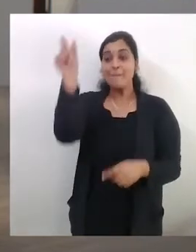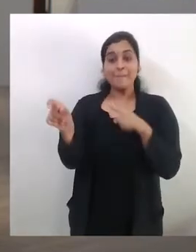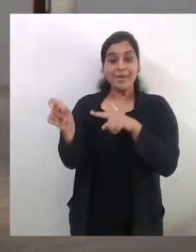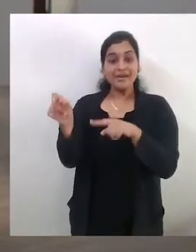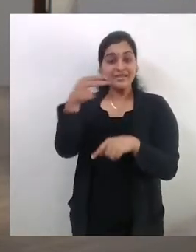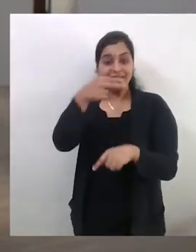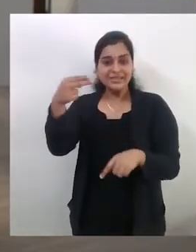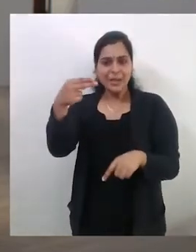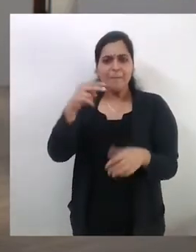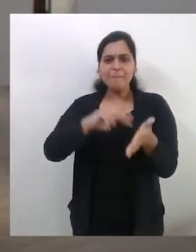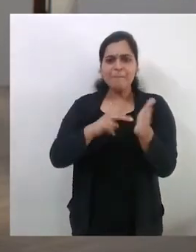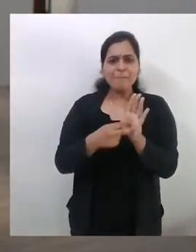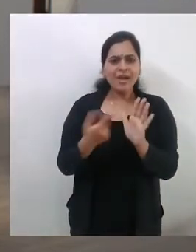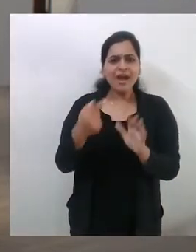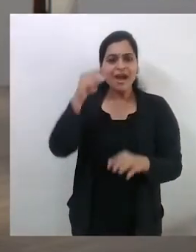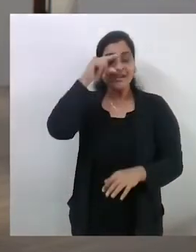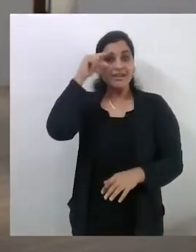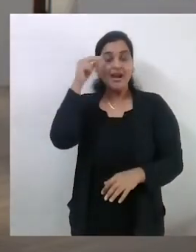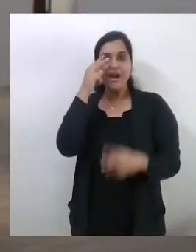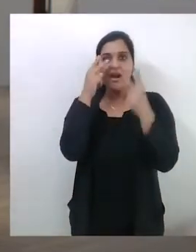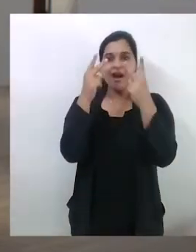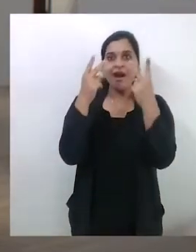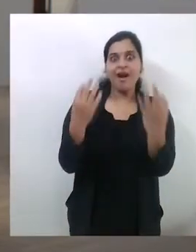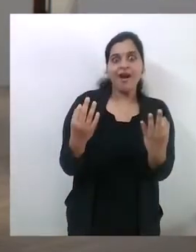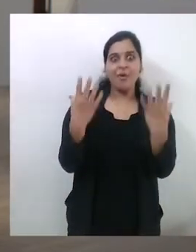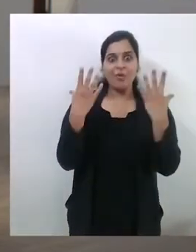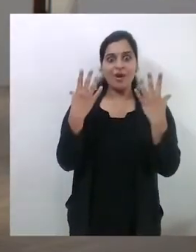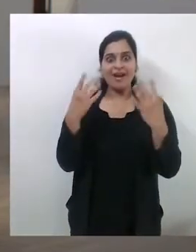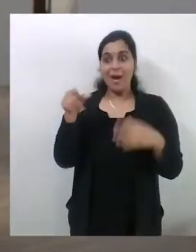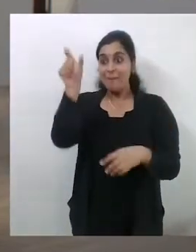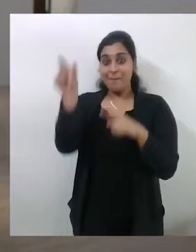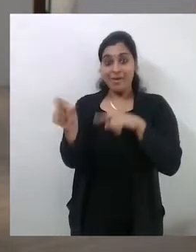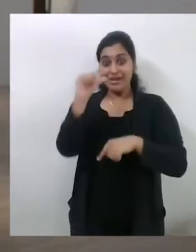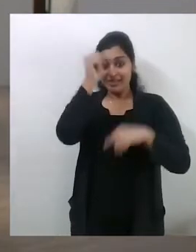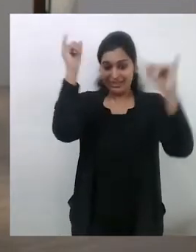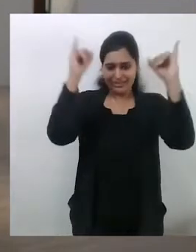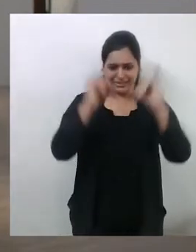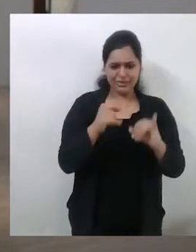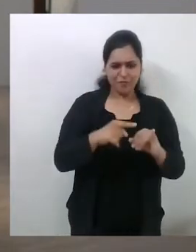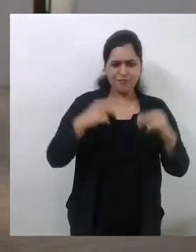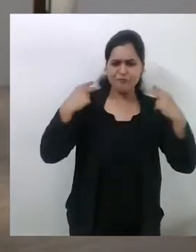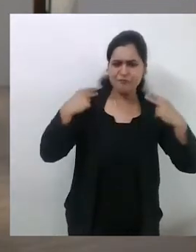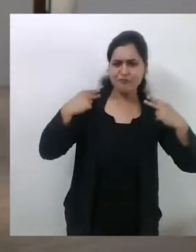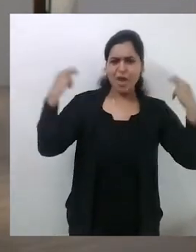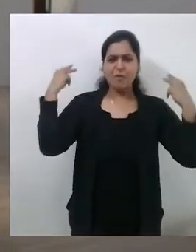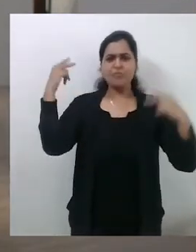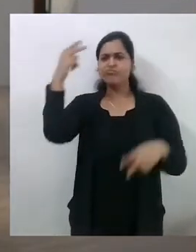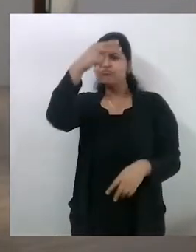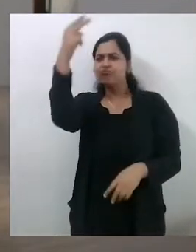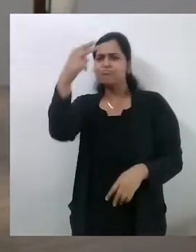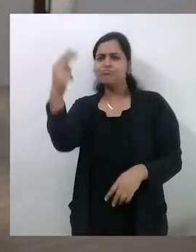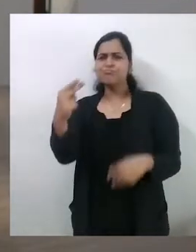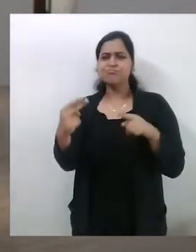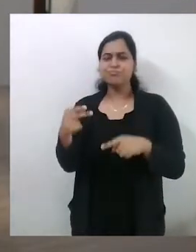name translates as Delight of the Eyes. He's one of India's greatest courtly artists and this